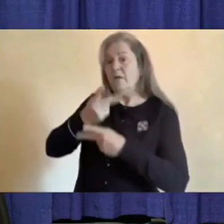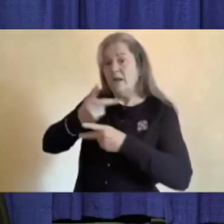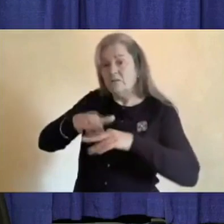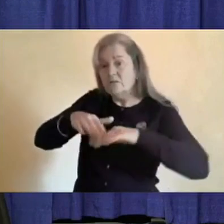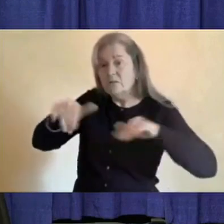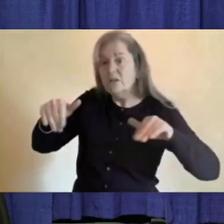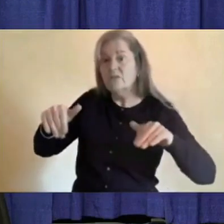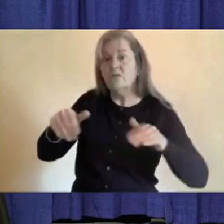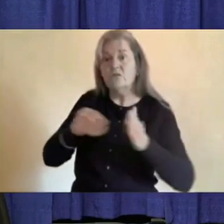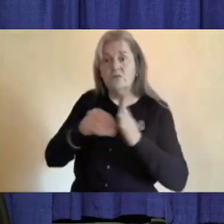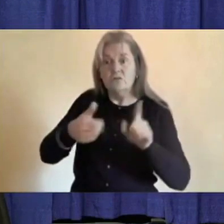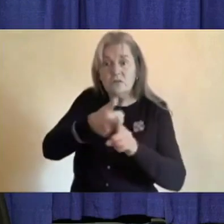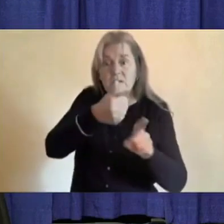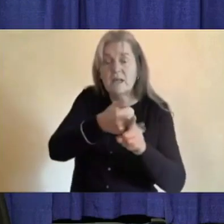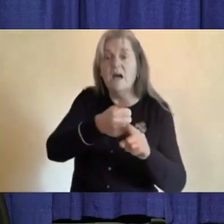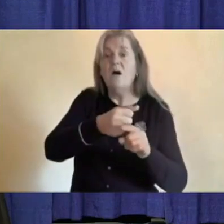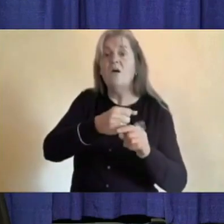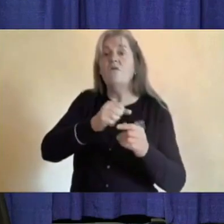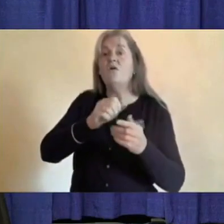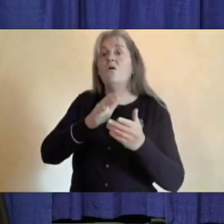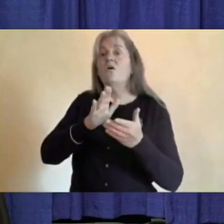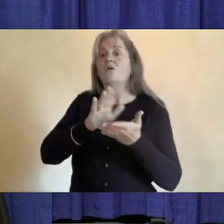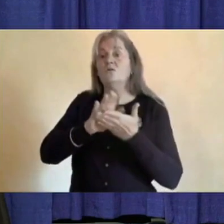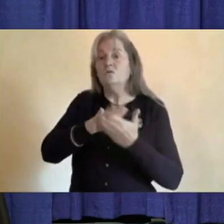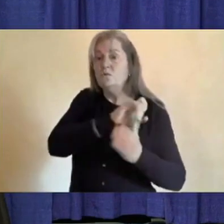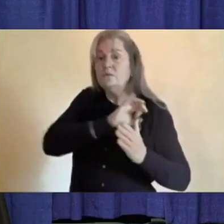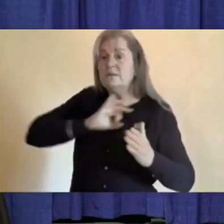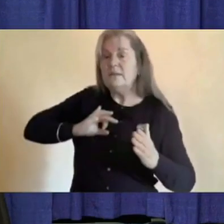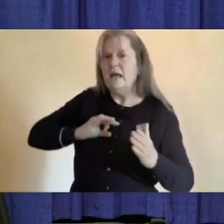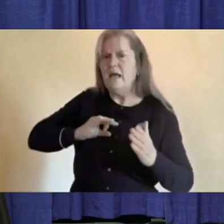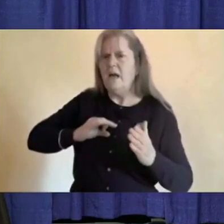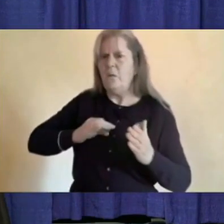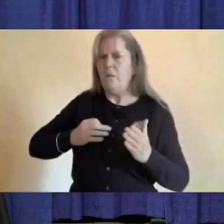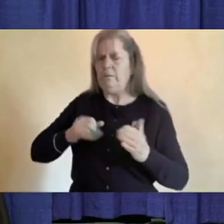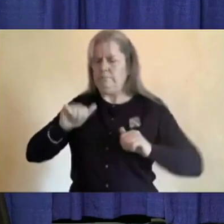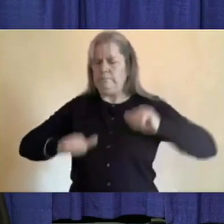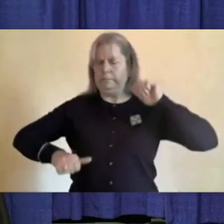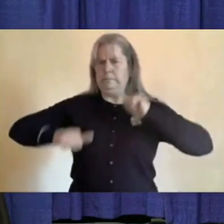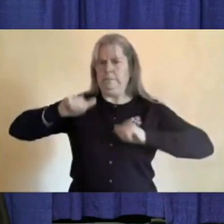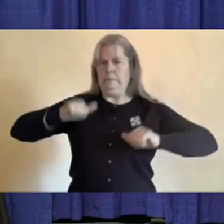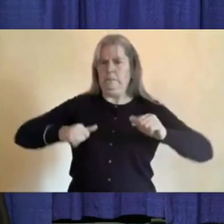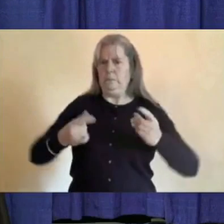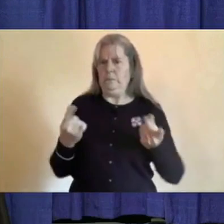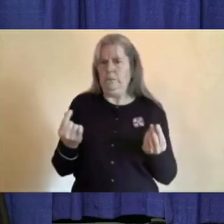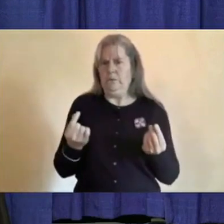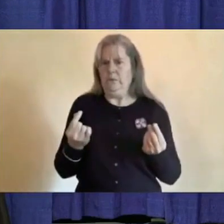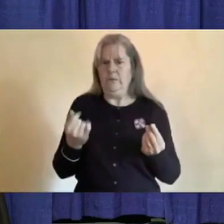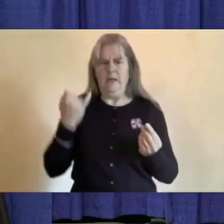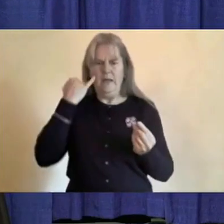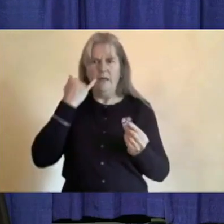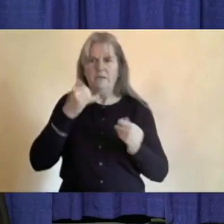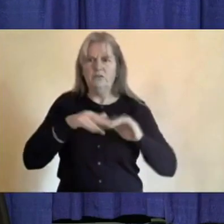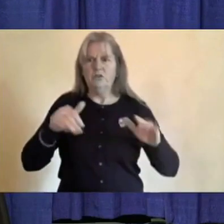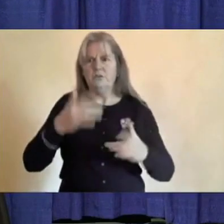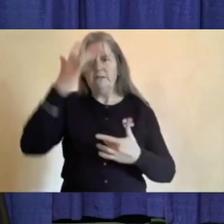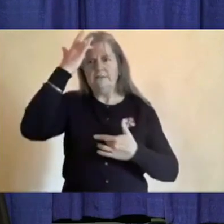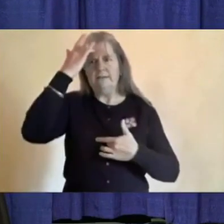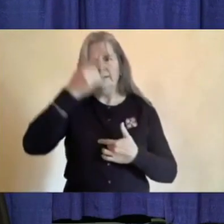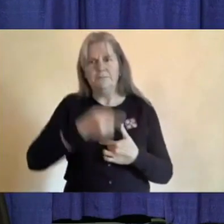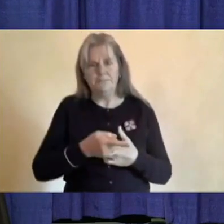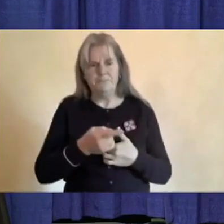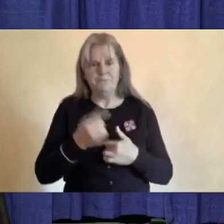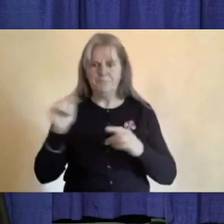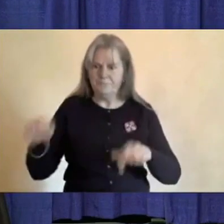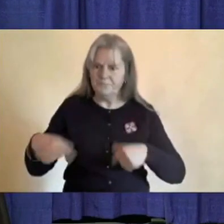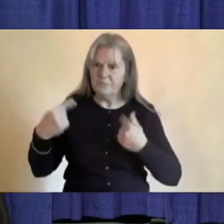or as staff in schools, has been in knowing what the right thing to do is when children are sick. For many weeks, I've been hearing